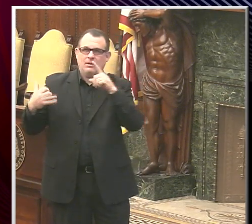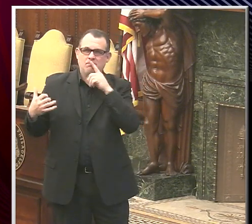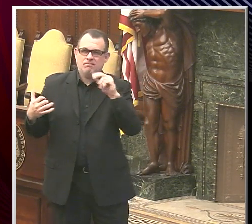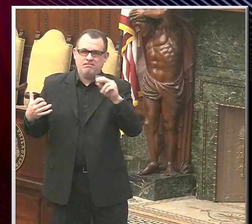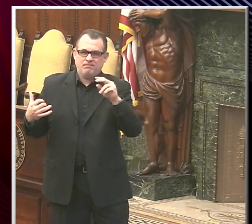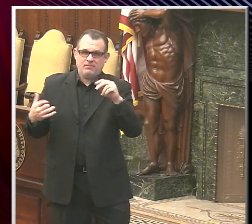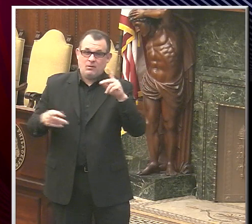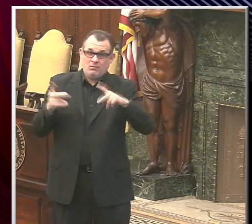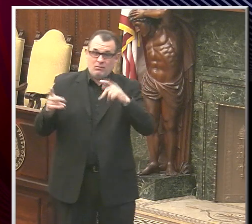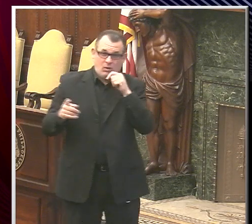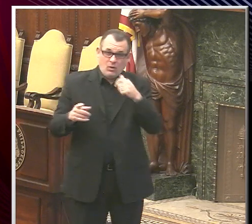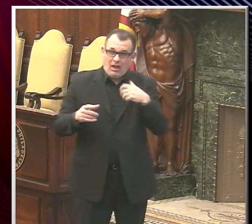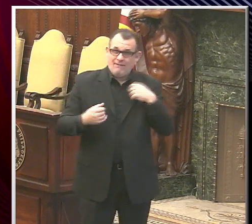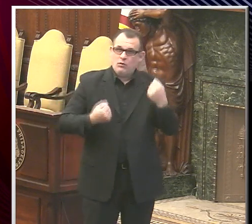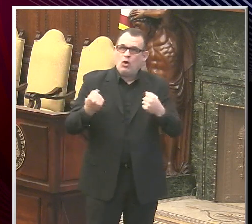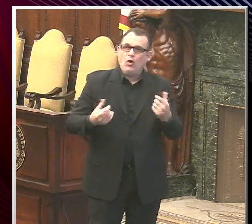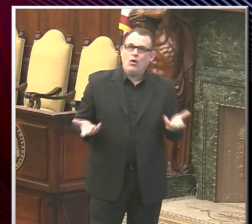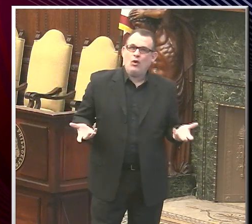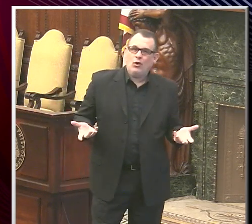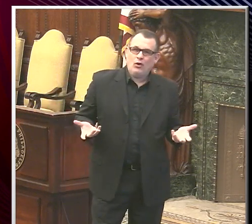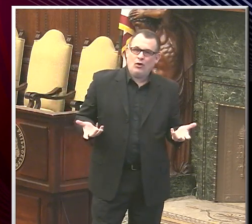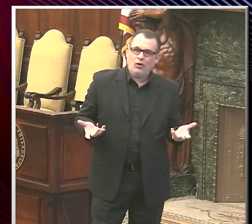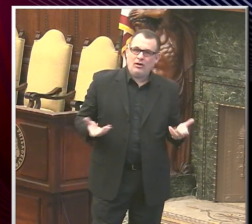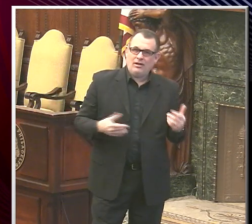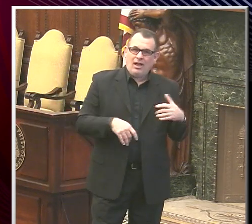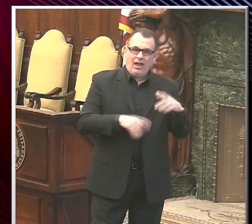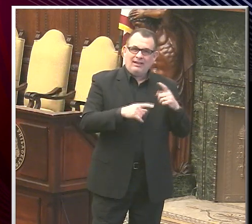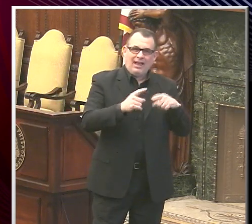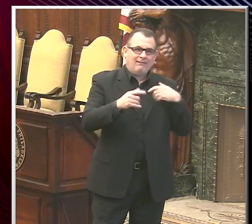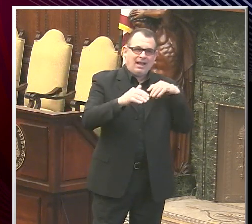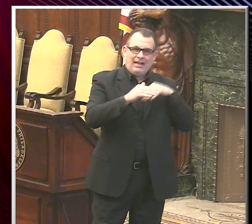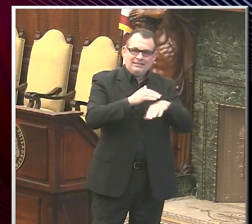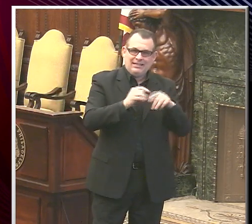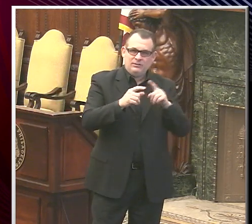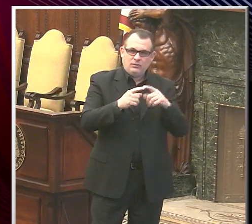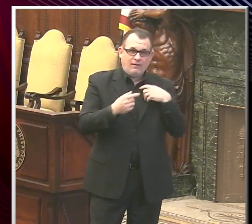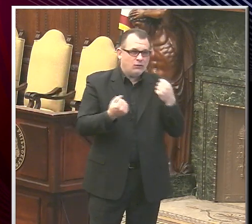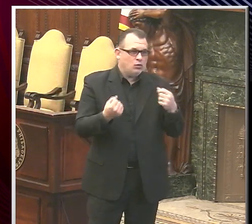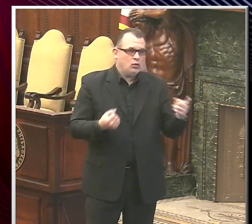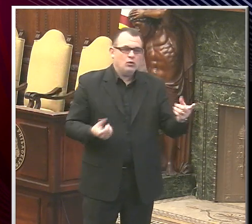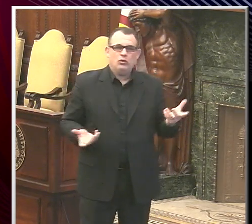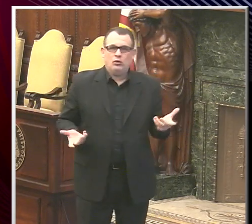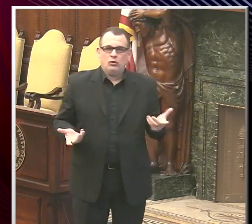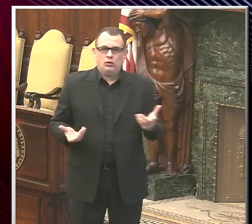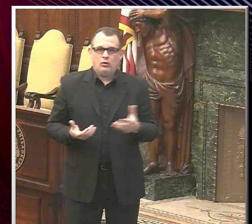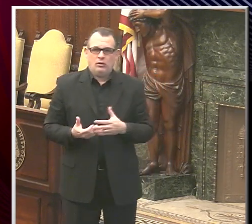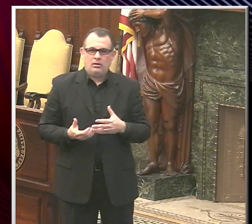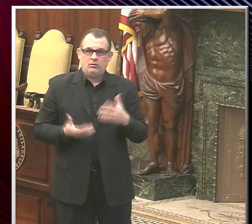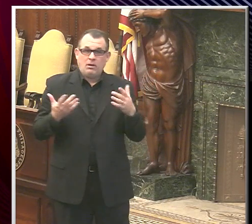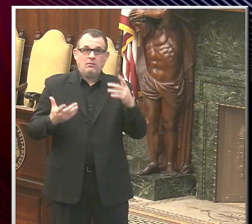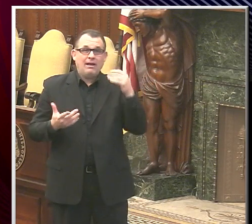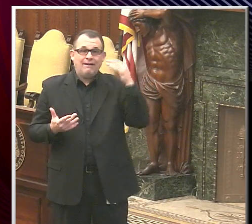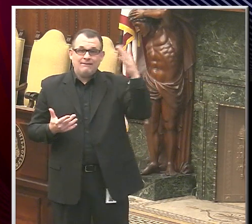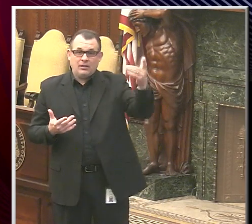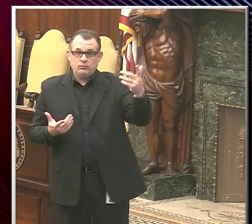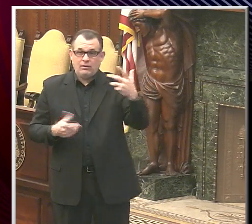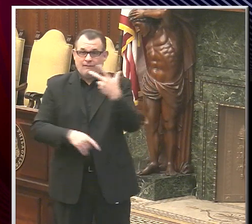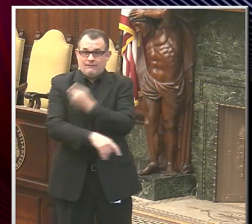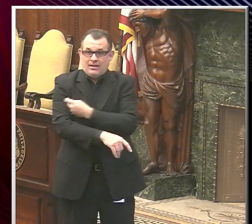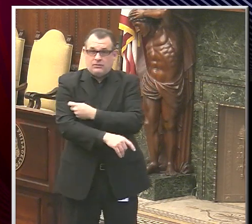it's more important to us right now. Now that may be different in the future when we have more vaccine available, but at the moment, we're not pursuing that.